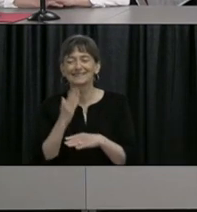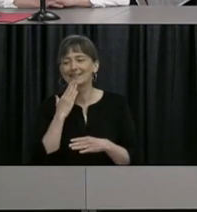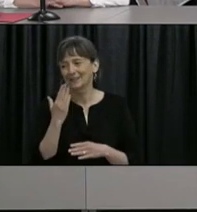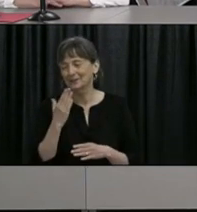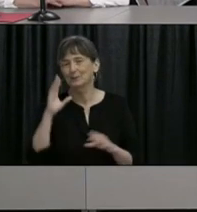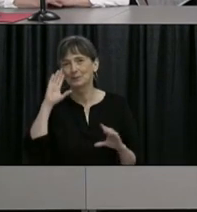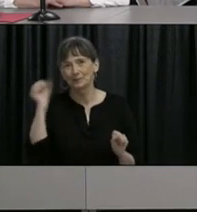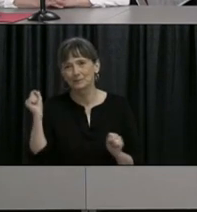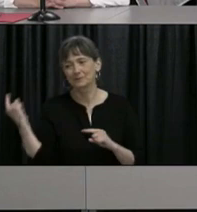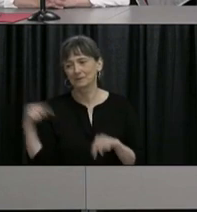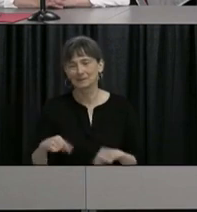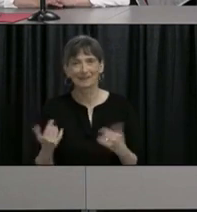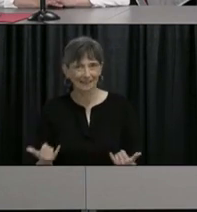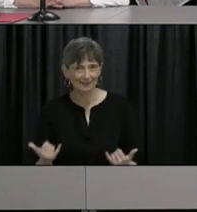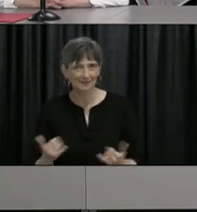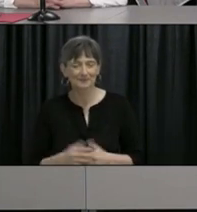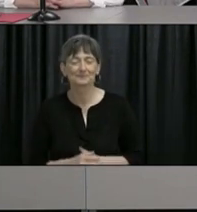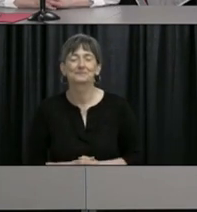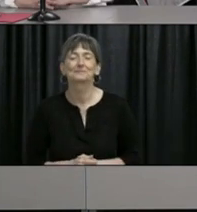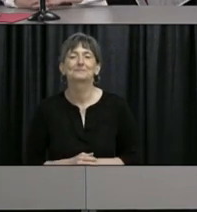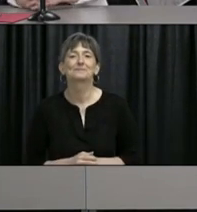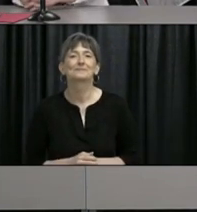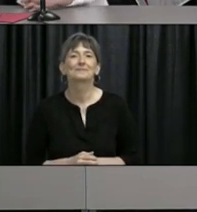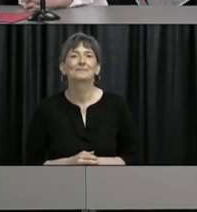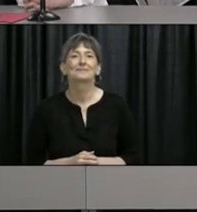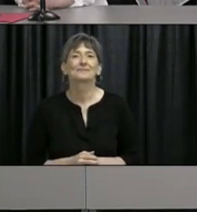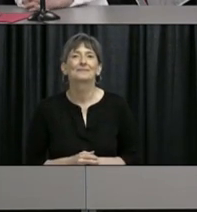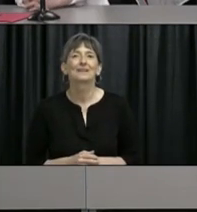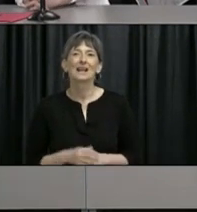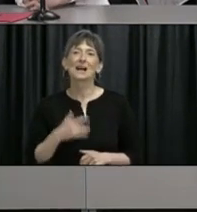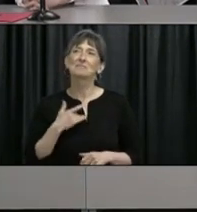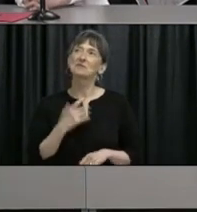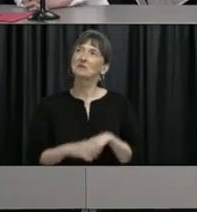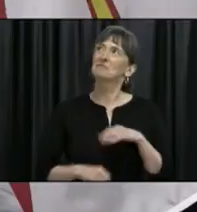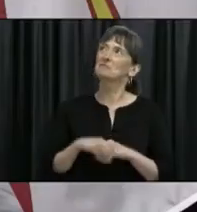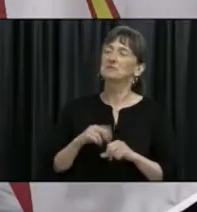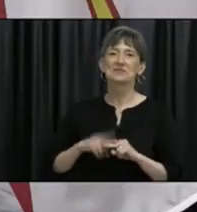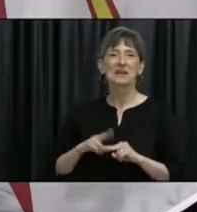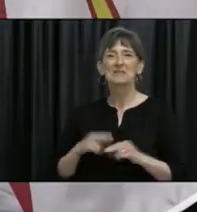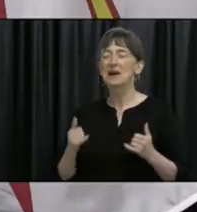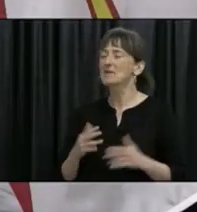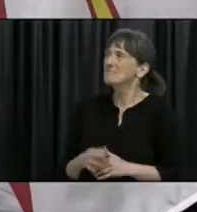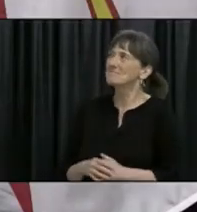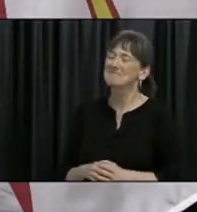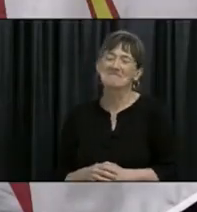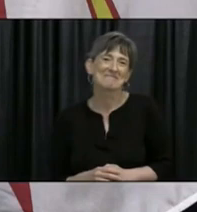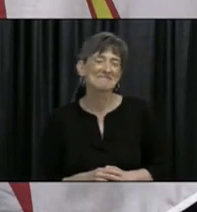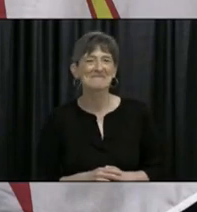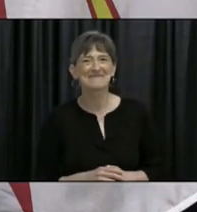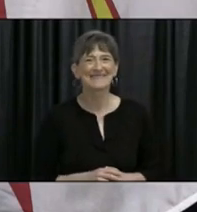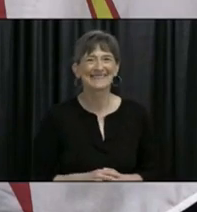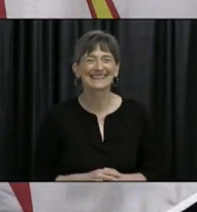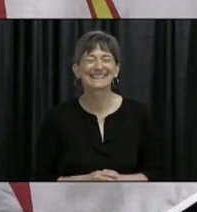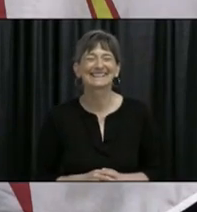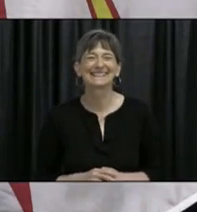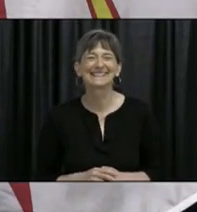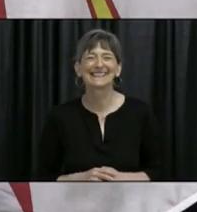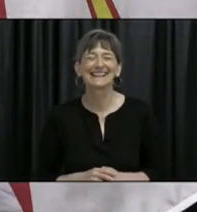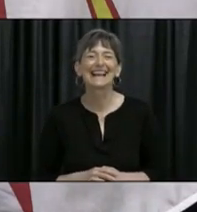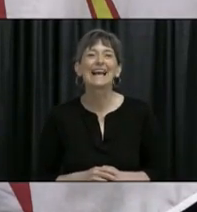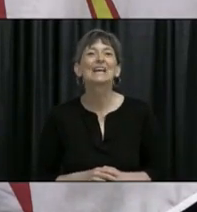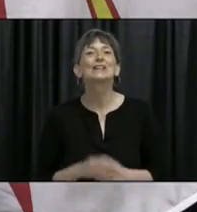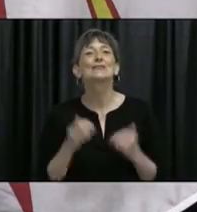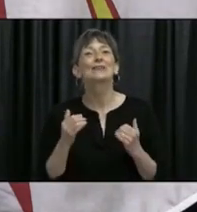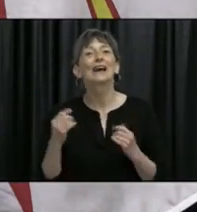Ball, for giving us the chance to present again. It's getting pretty comfortable in this chair to let you know. And so, this is work on behalf of Memorial